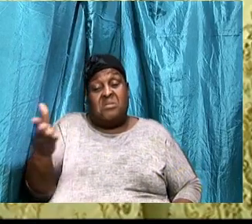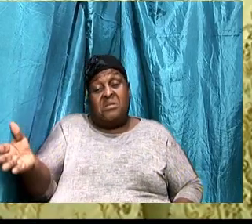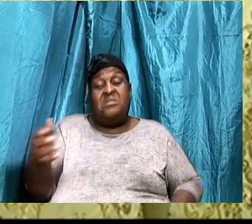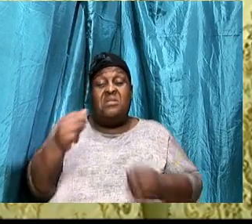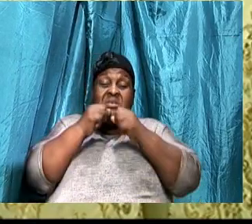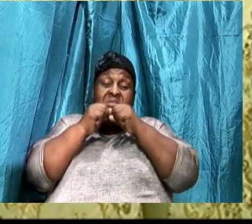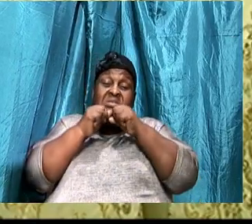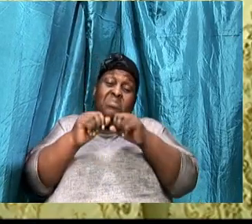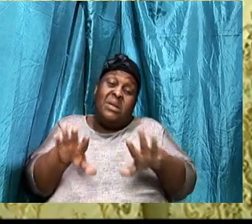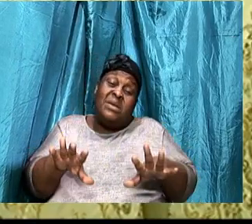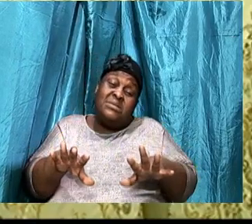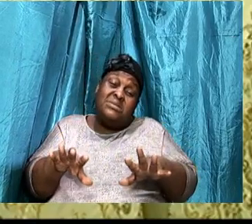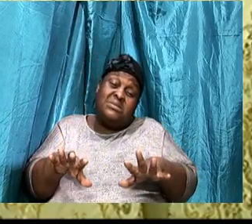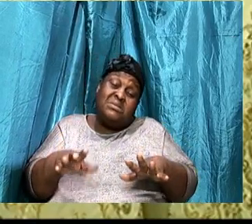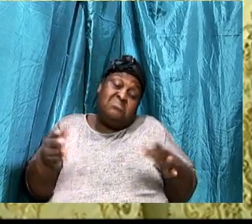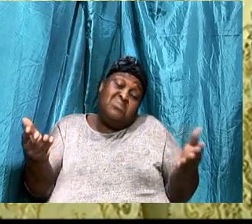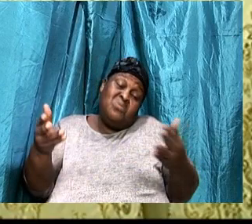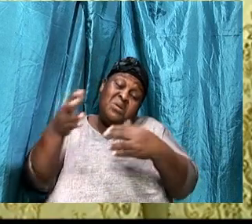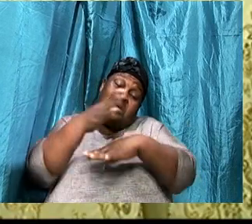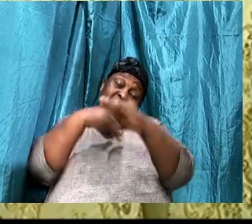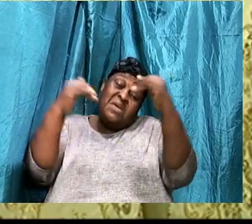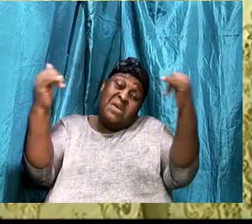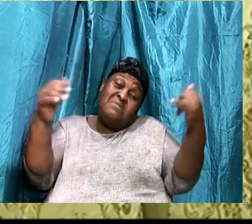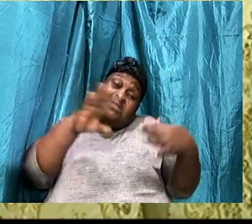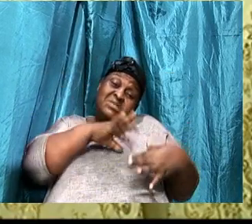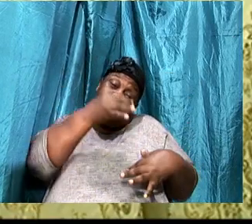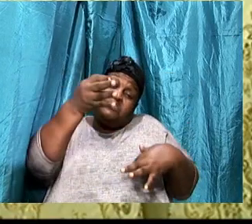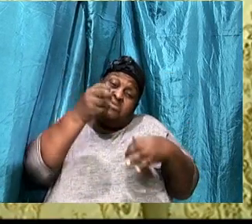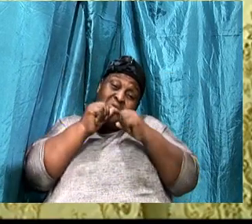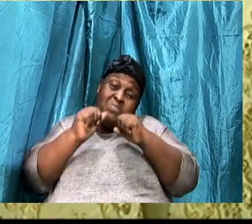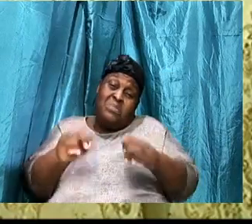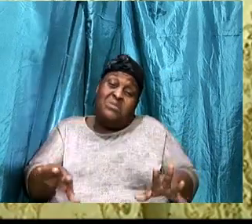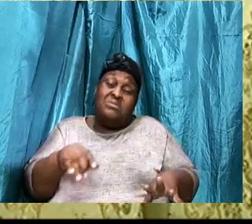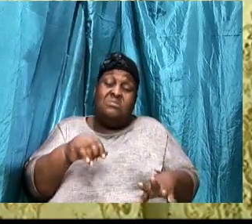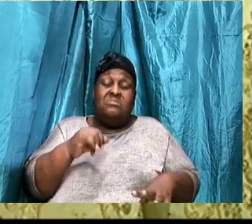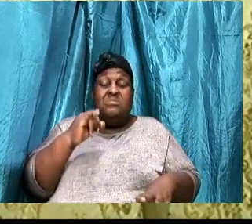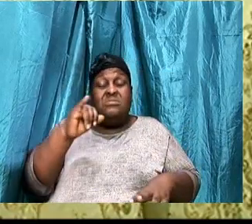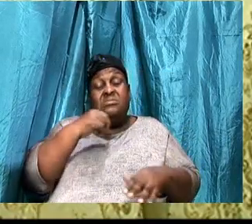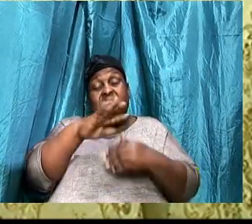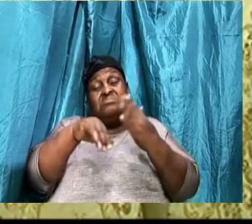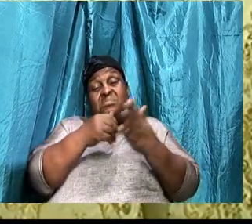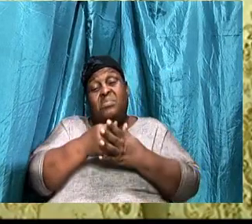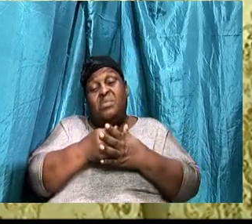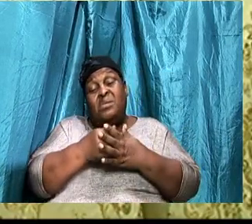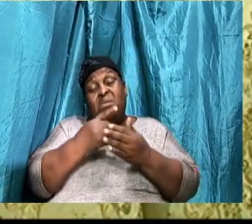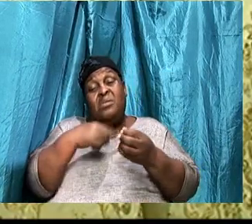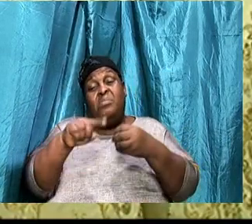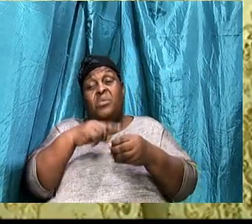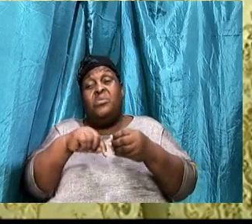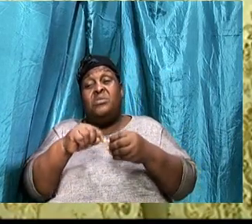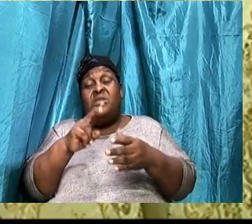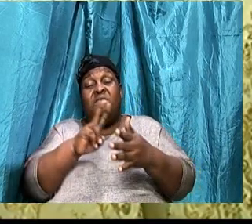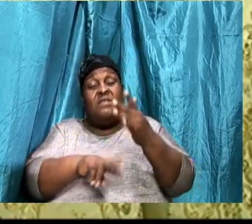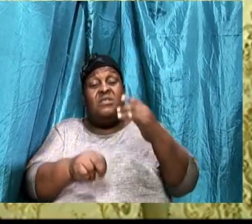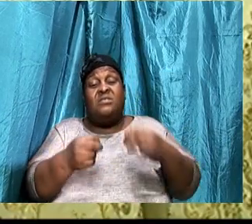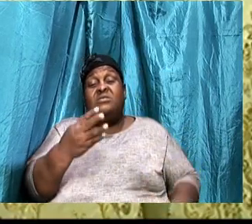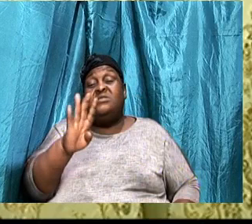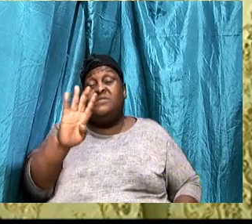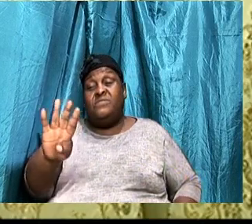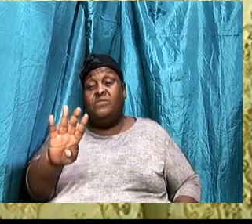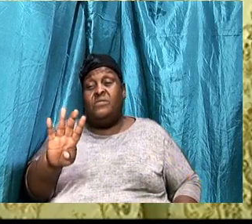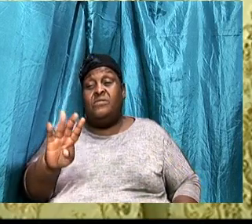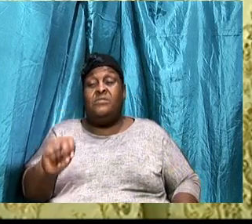What these heavenly blessings, These spiritual blessings, Are about, In verses 4, He mentioned that,